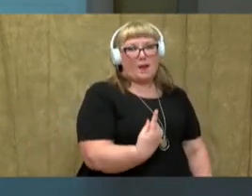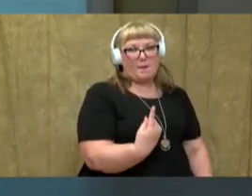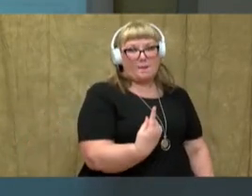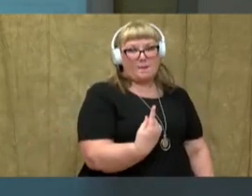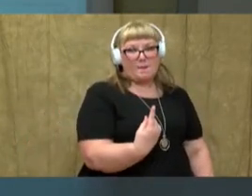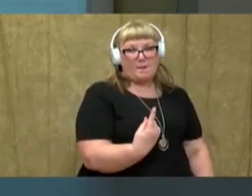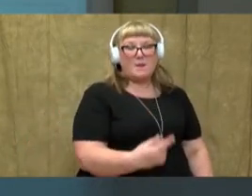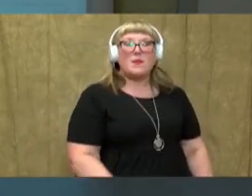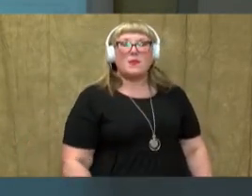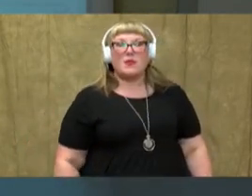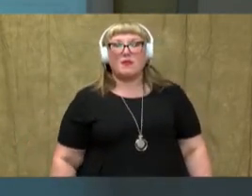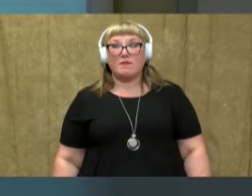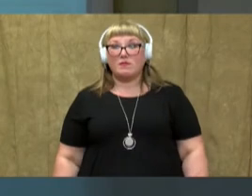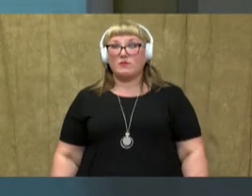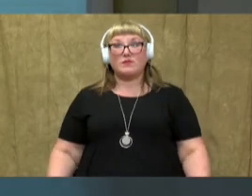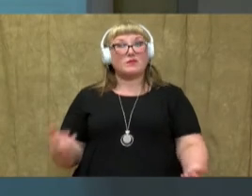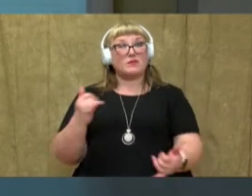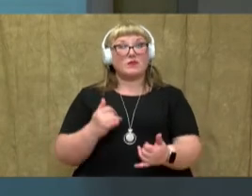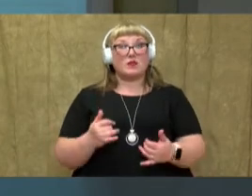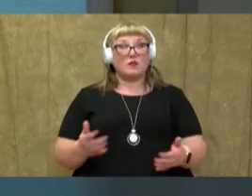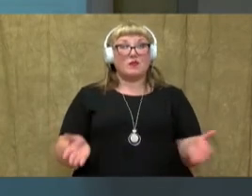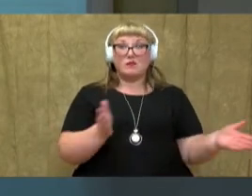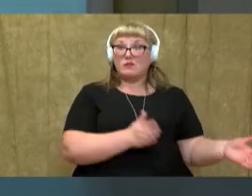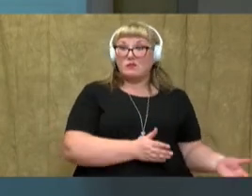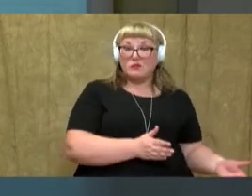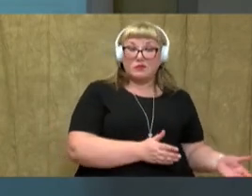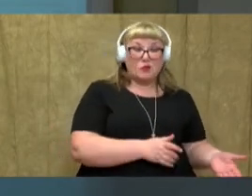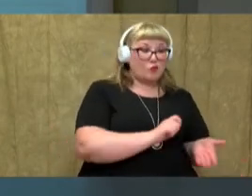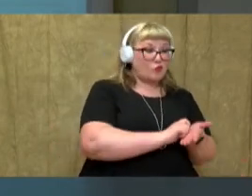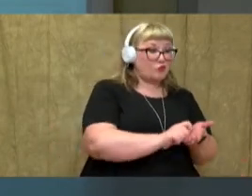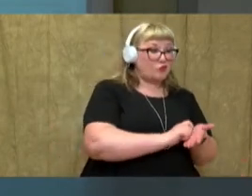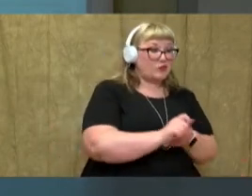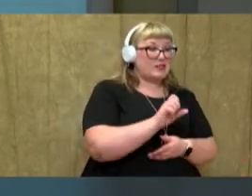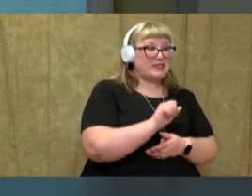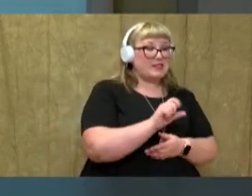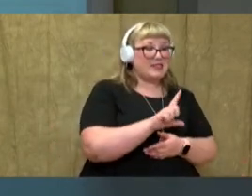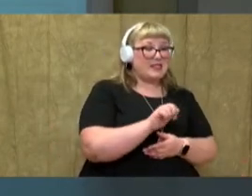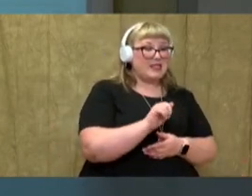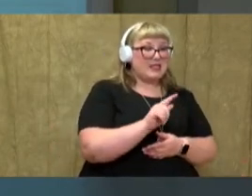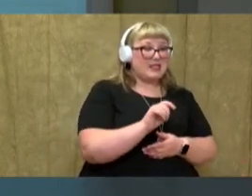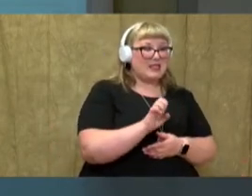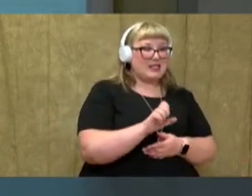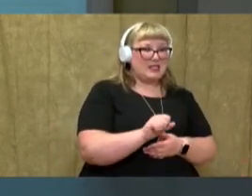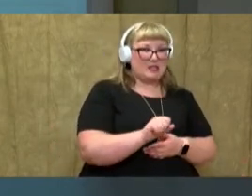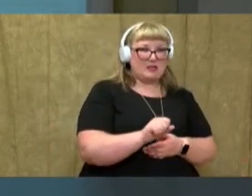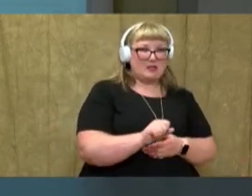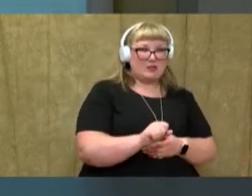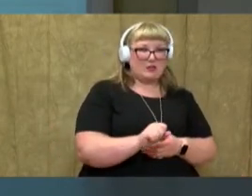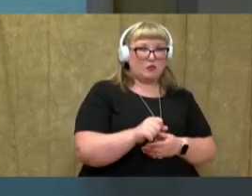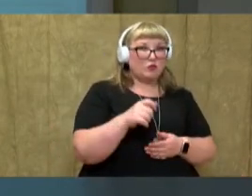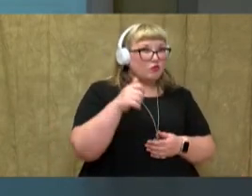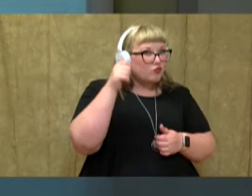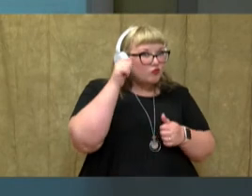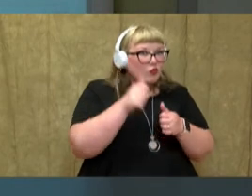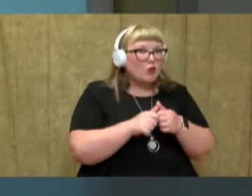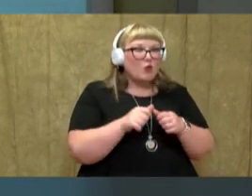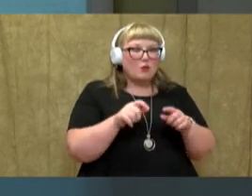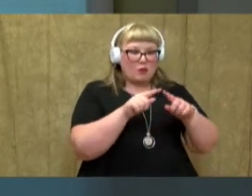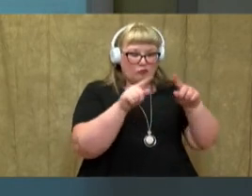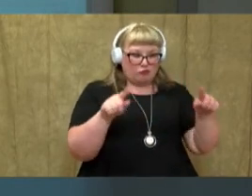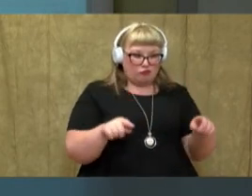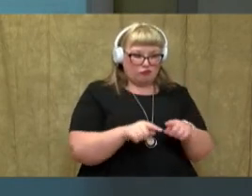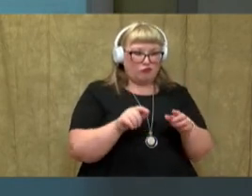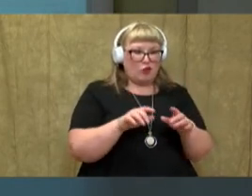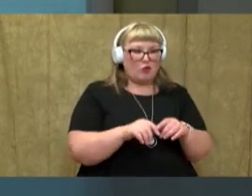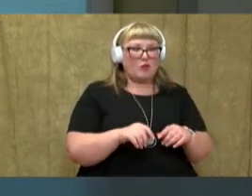one. Let's find another way. They wrote on slates long ago. Remember, a slate was the chalkboard